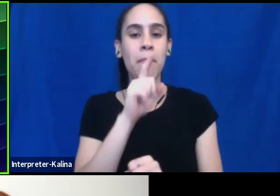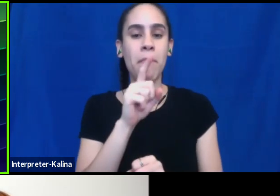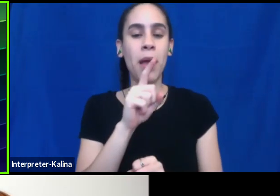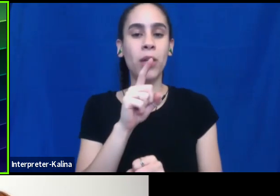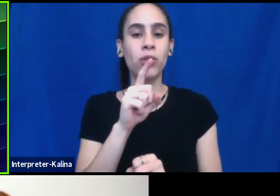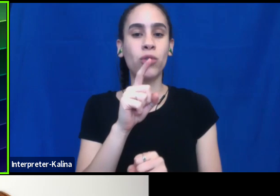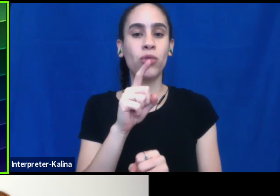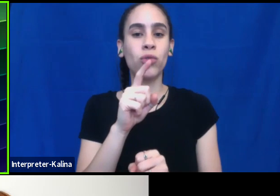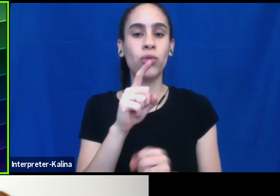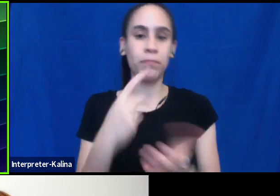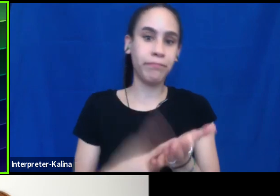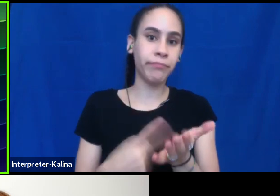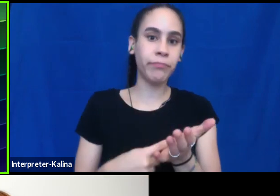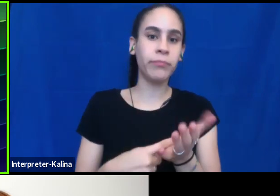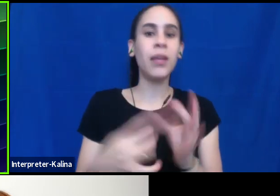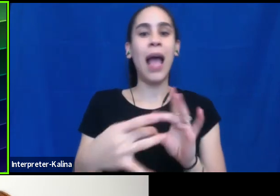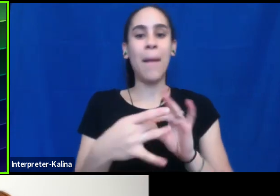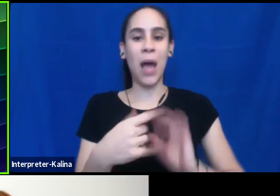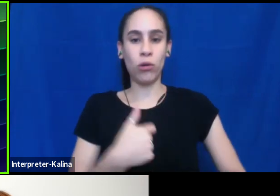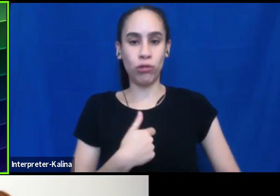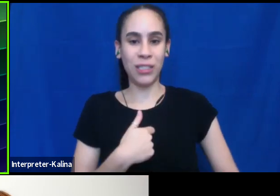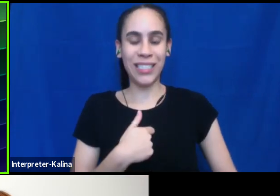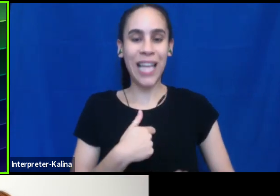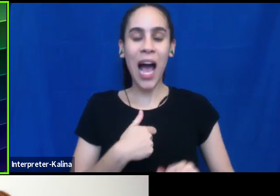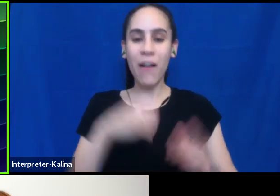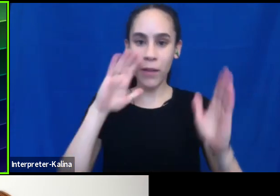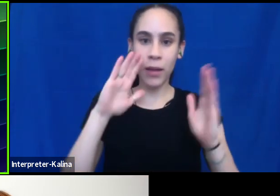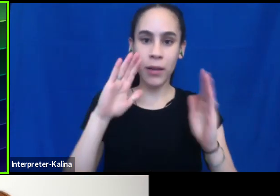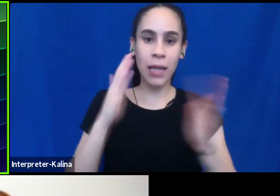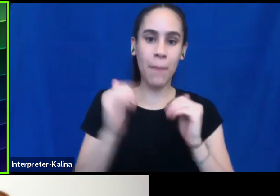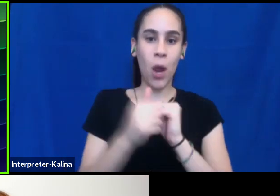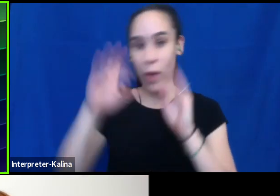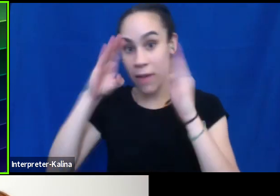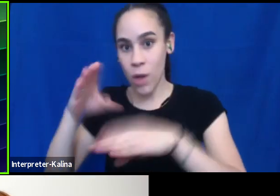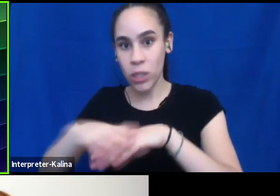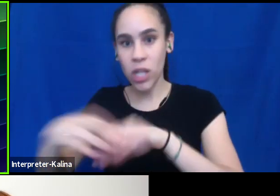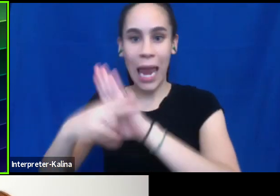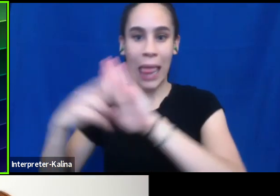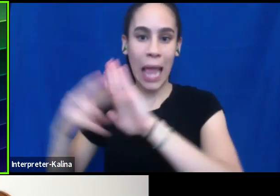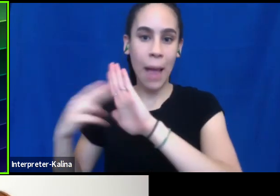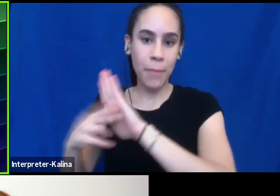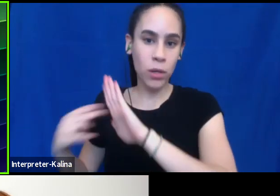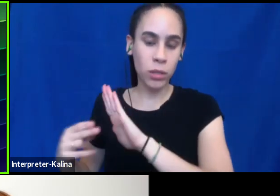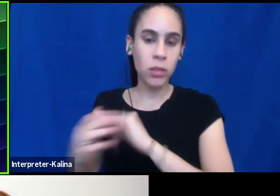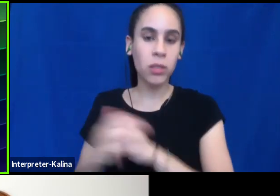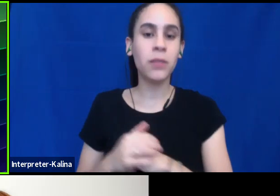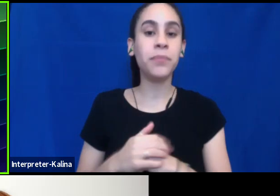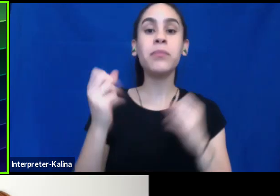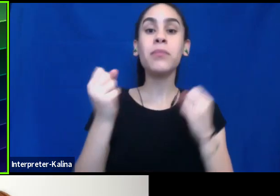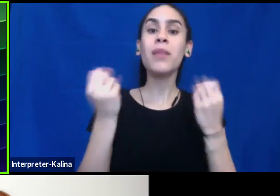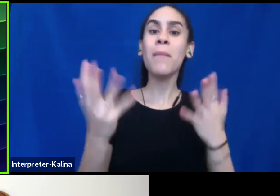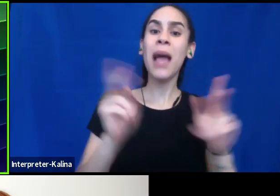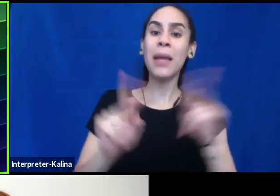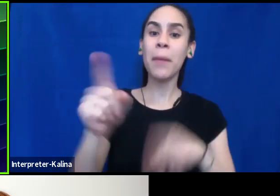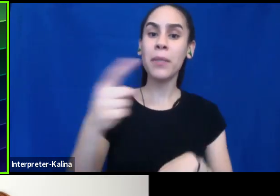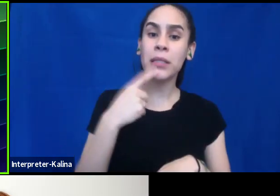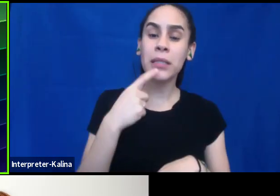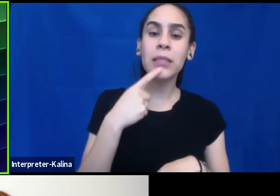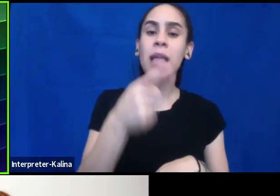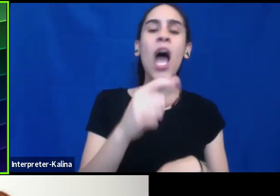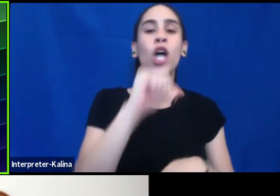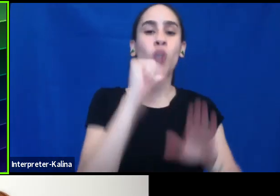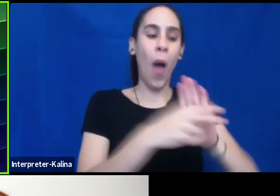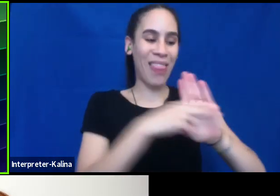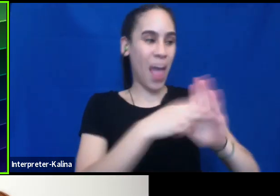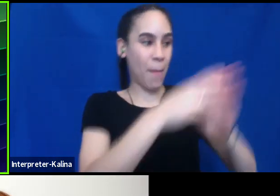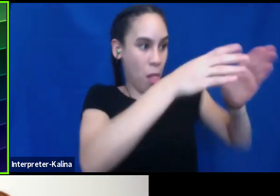I know in a lot of social justice circles, they say, um, don't label the, um, person labeled the behavior. So rather than say like